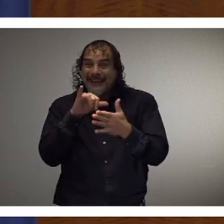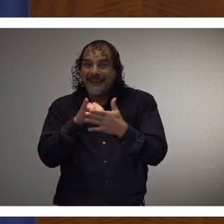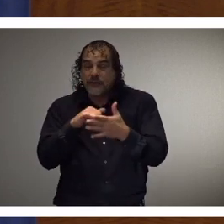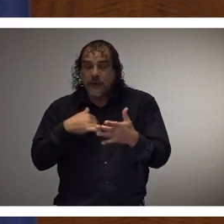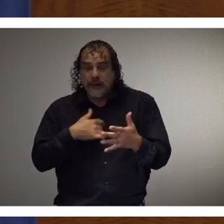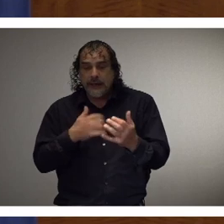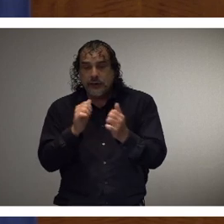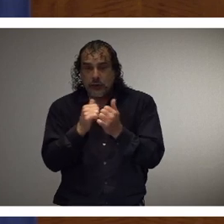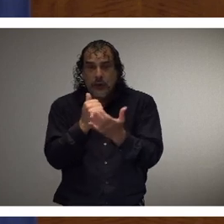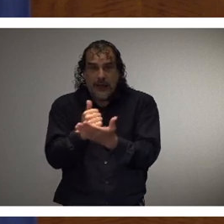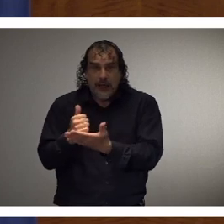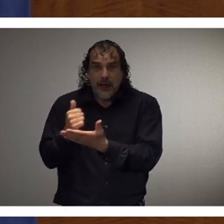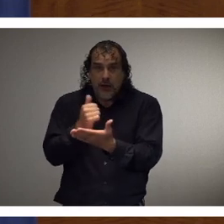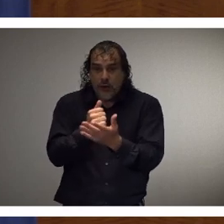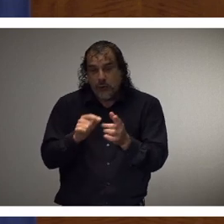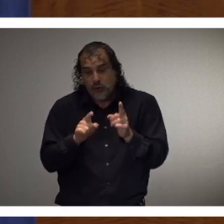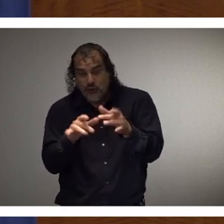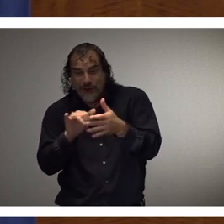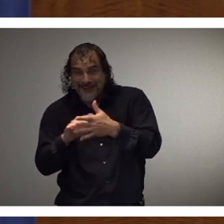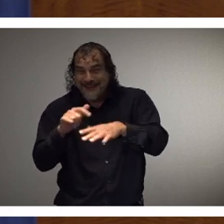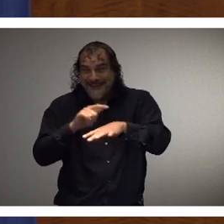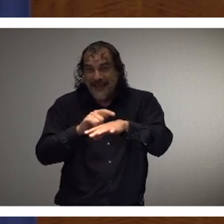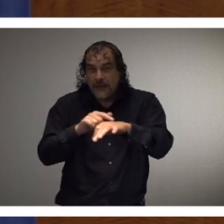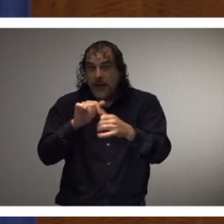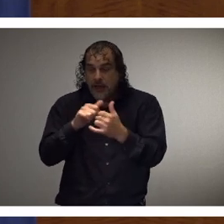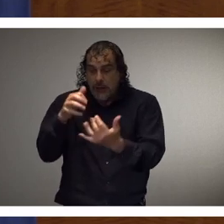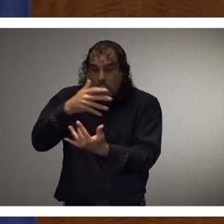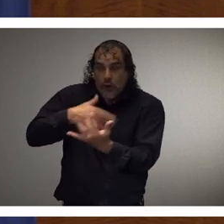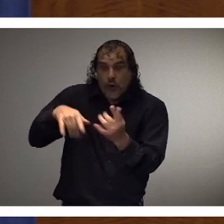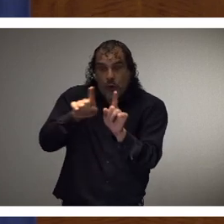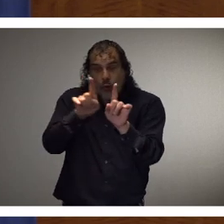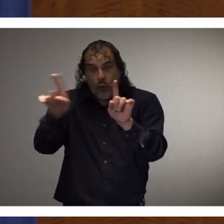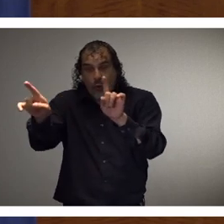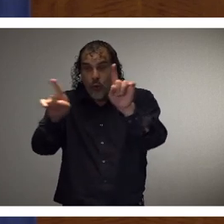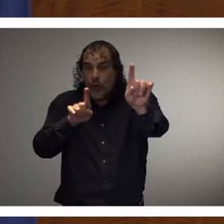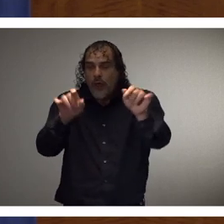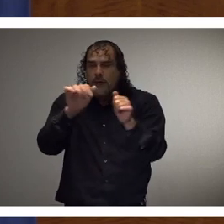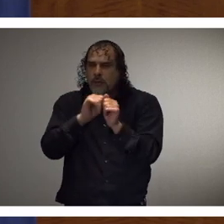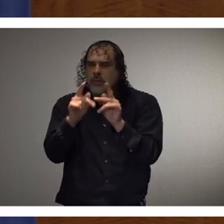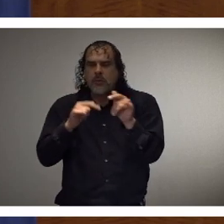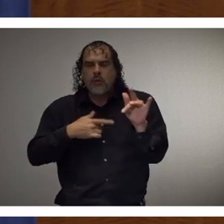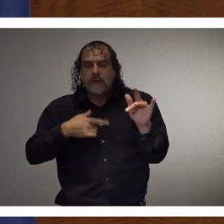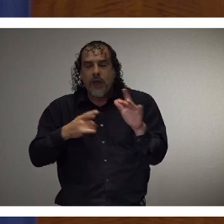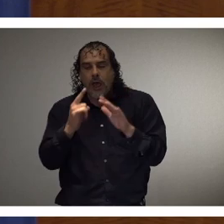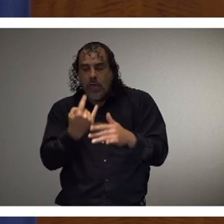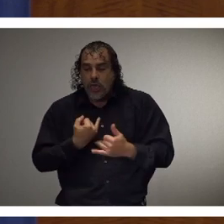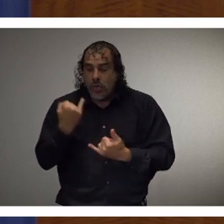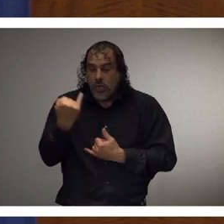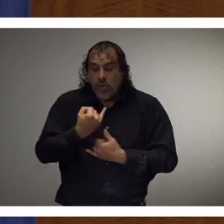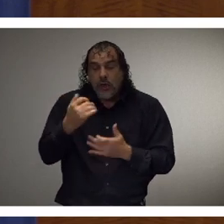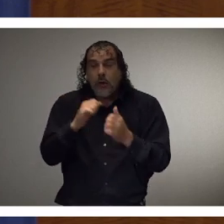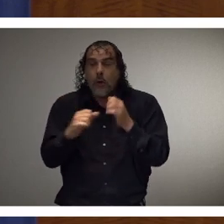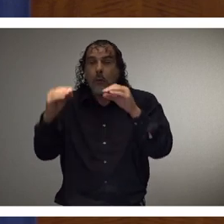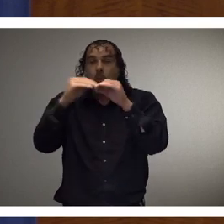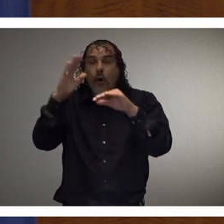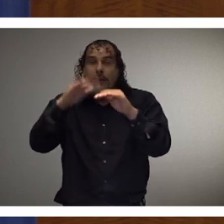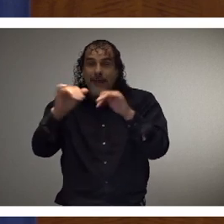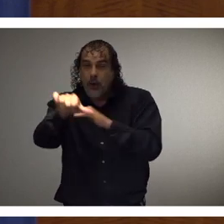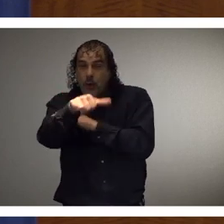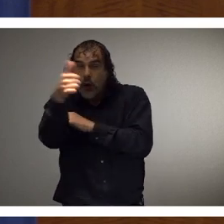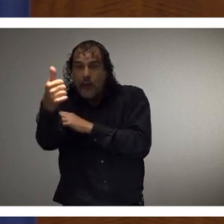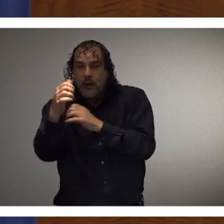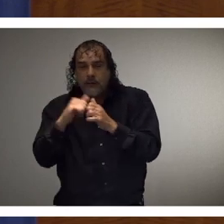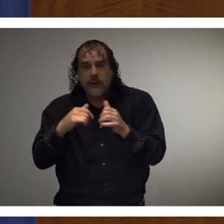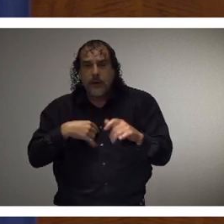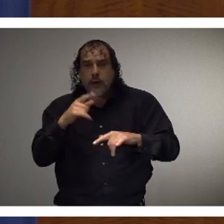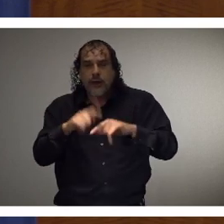time of social distancing, there will be some who feel it more than others. There will be many who won't have group chats or